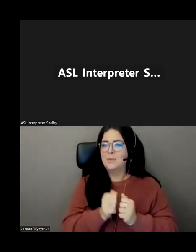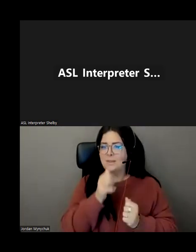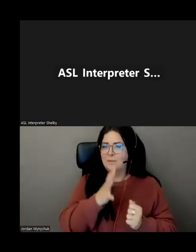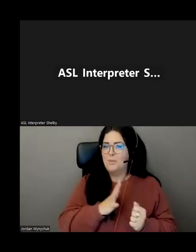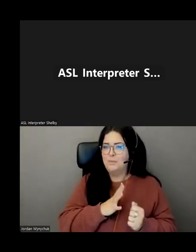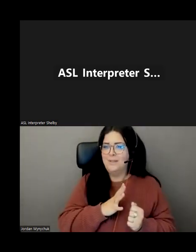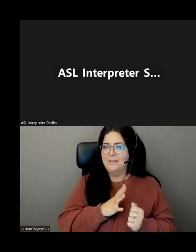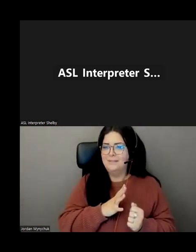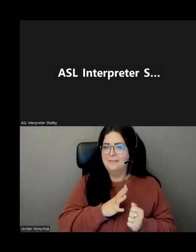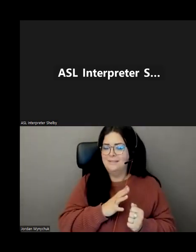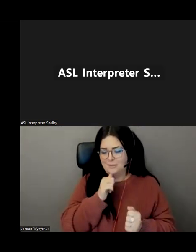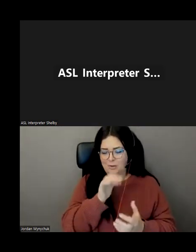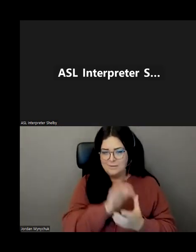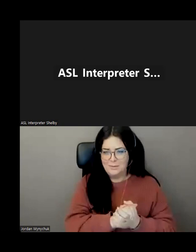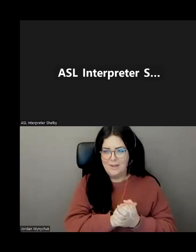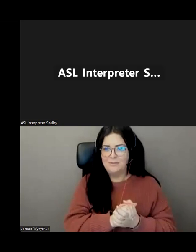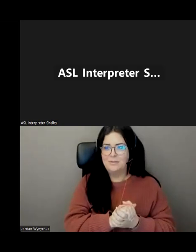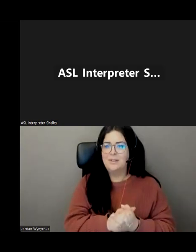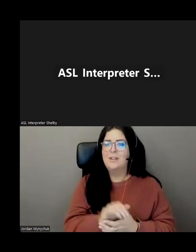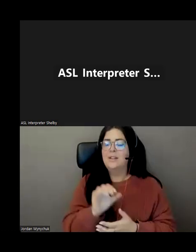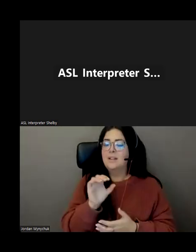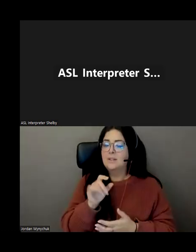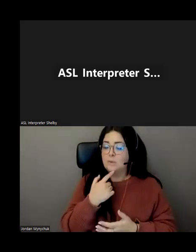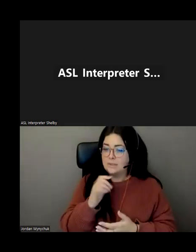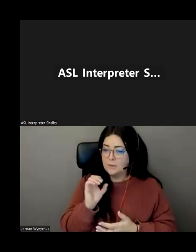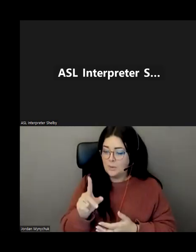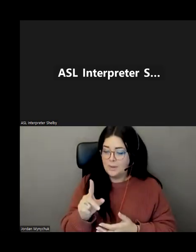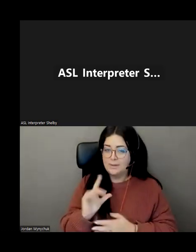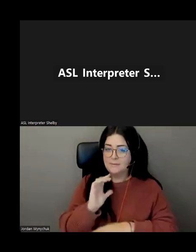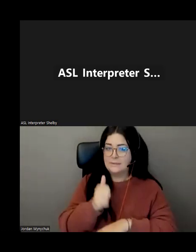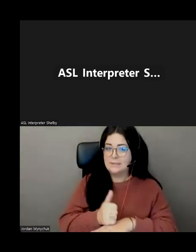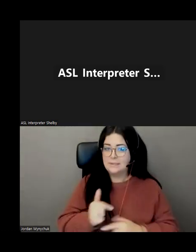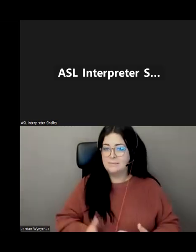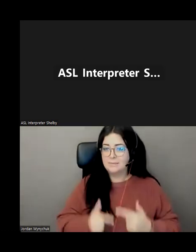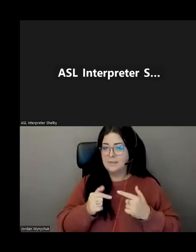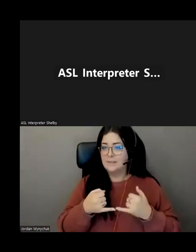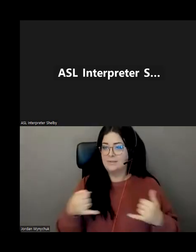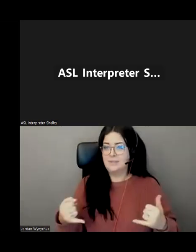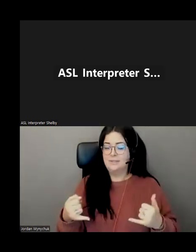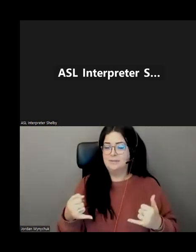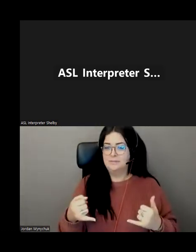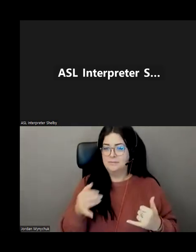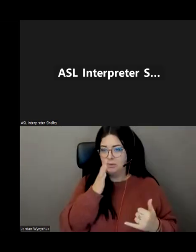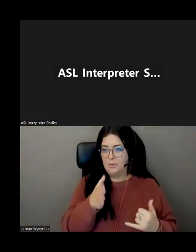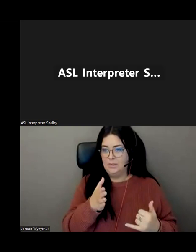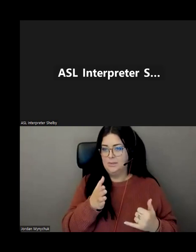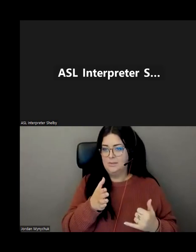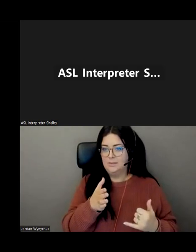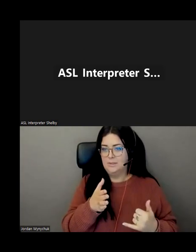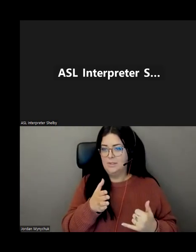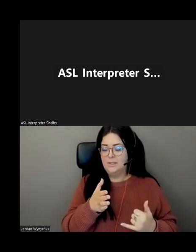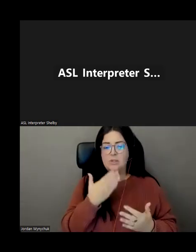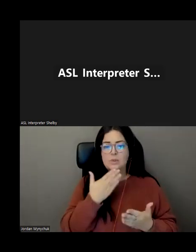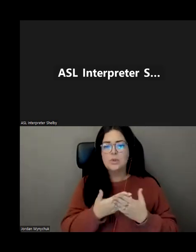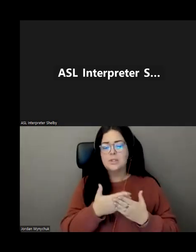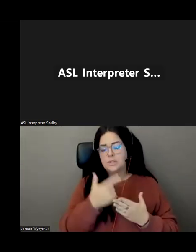we're we're getting you uh we're getting you a lifeline um so uh that's uh it does give you incredible peace